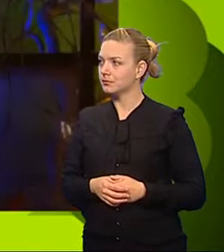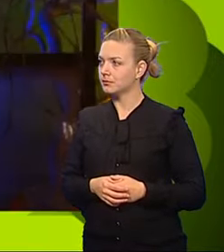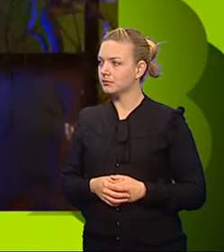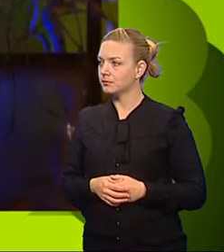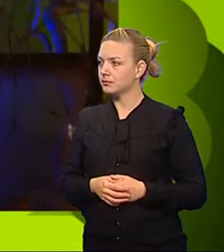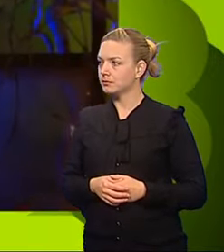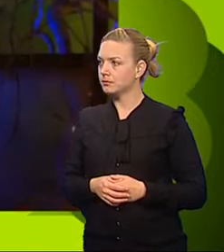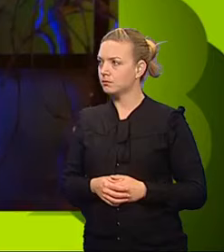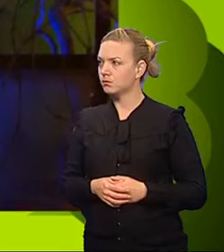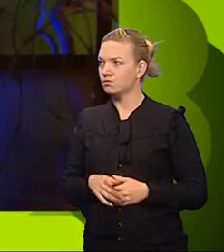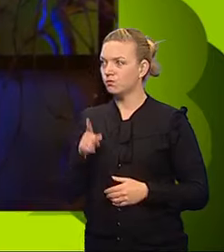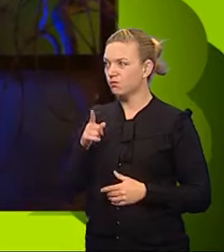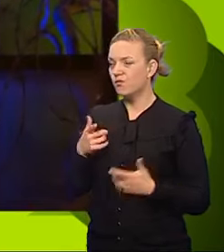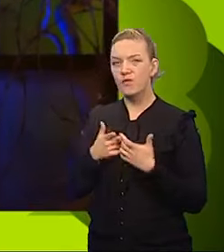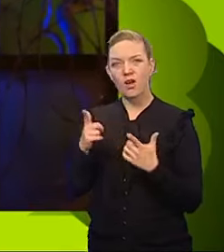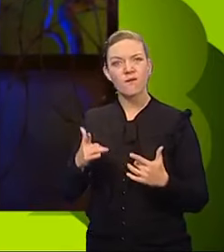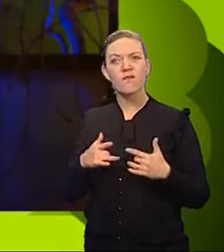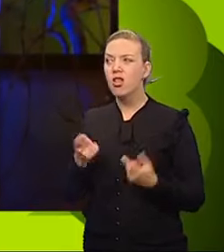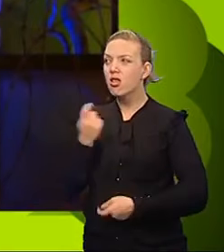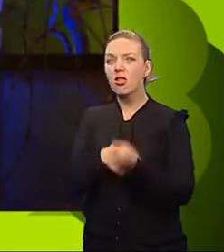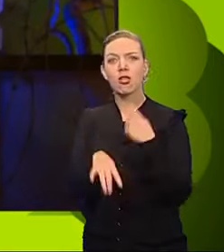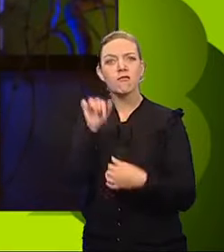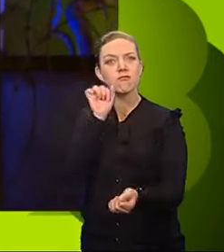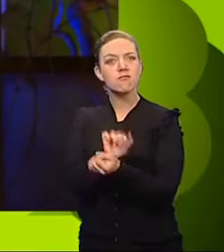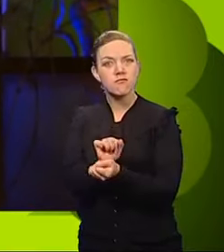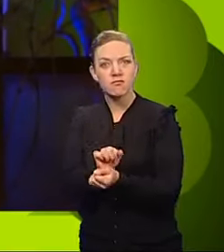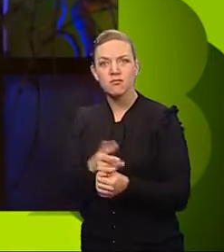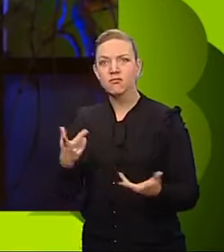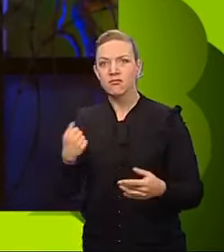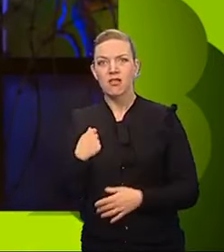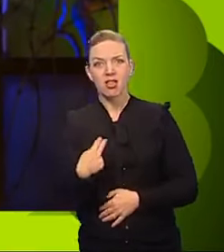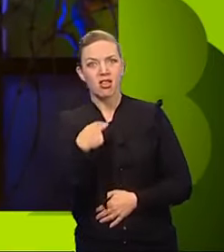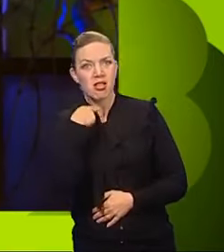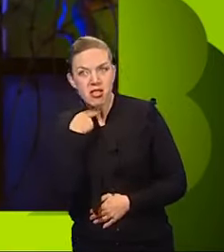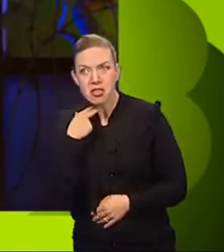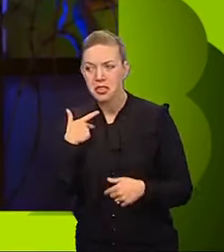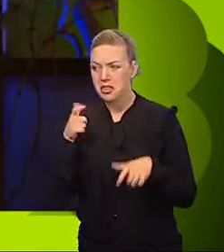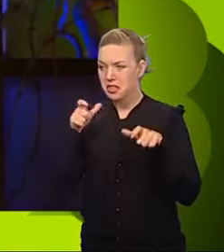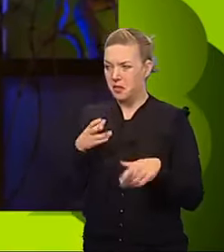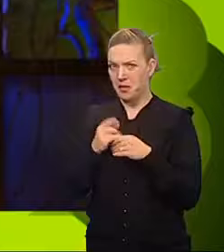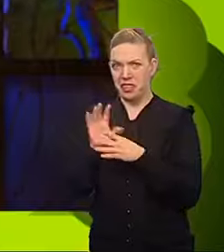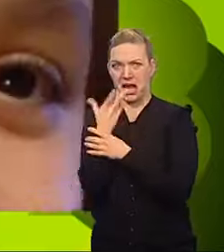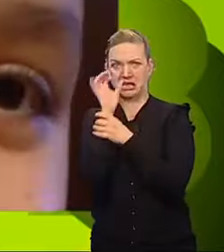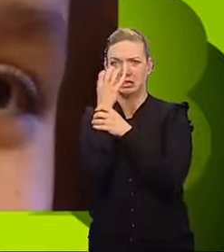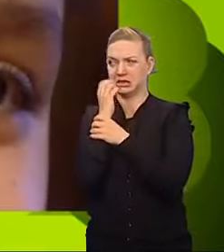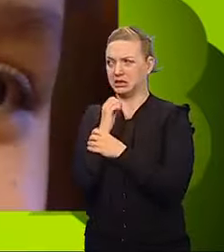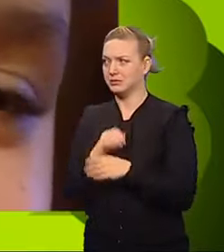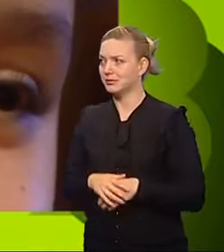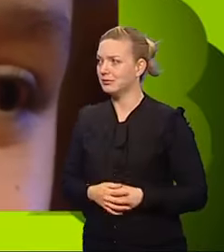Olivia, how do you feel about being trapped? I'm gutted that I'm stuck here with the hands.